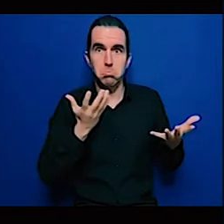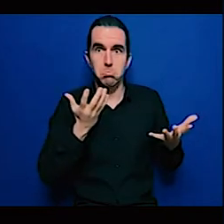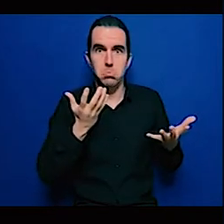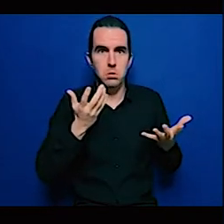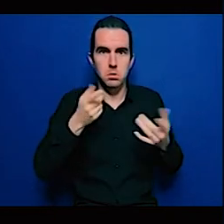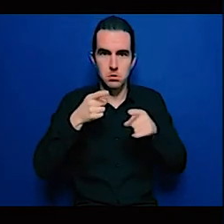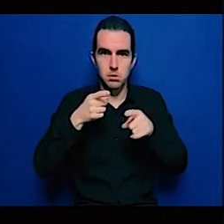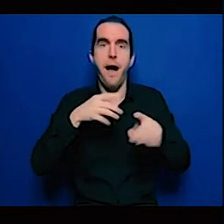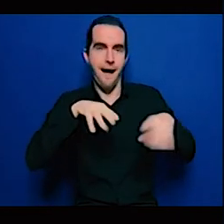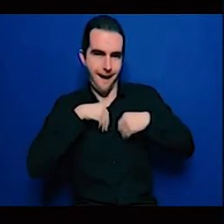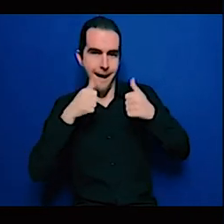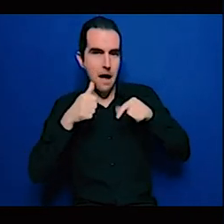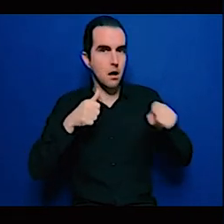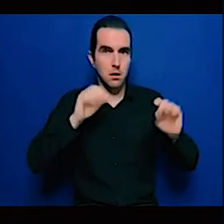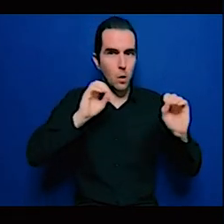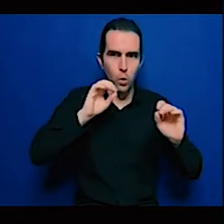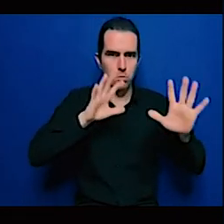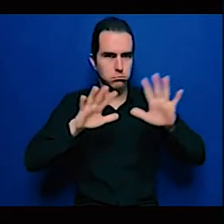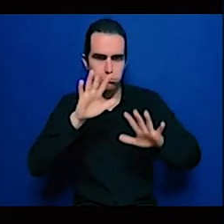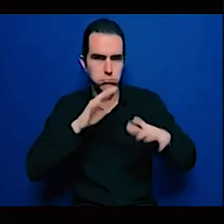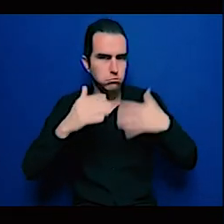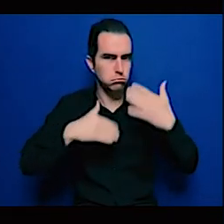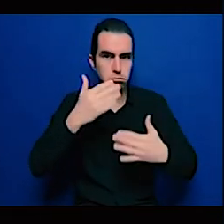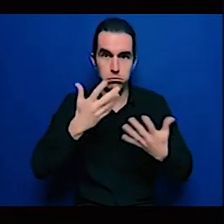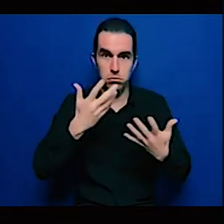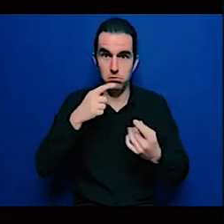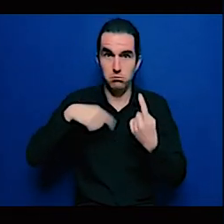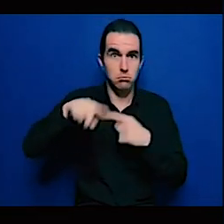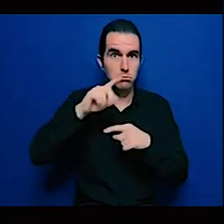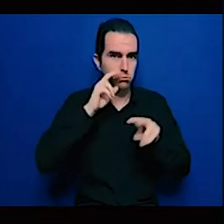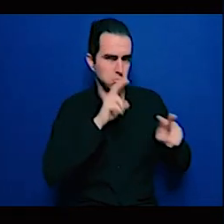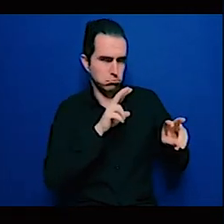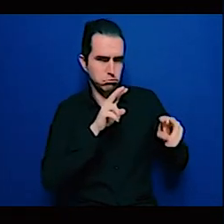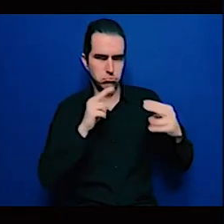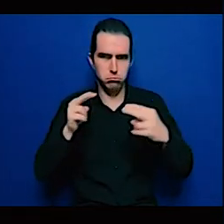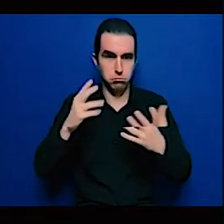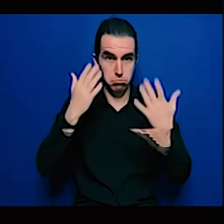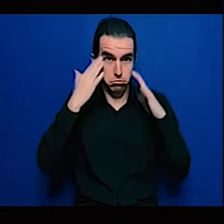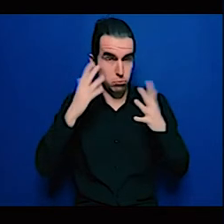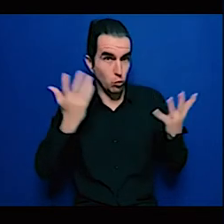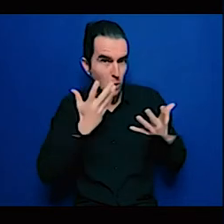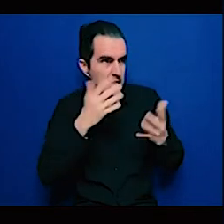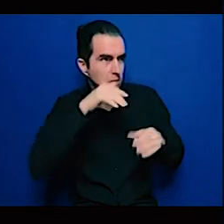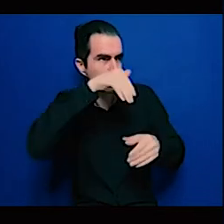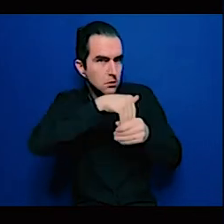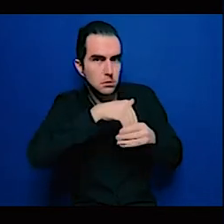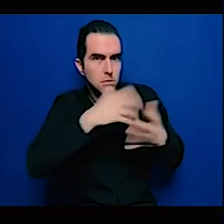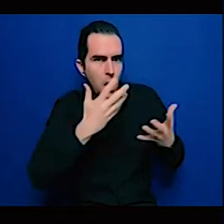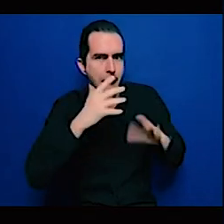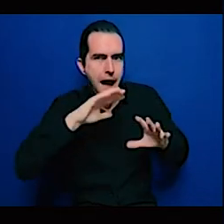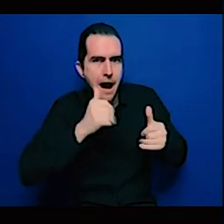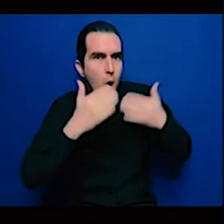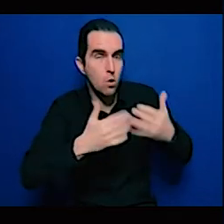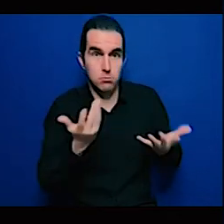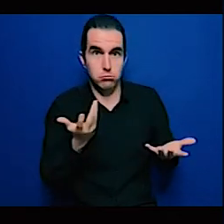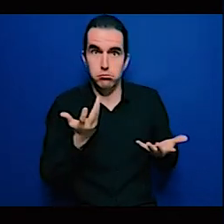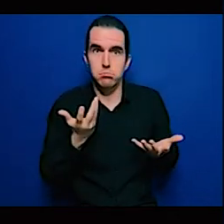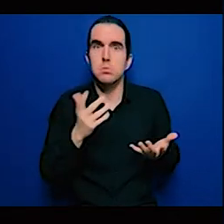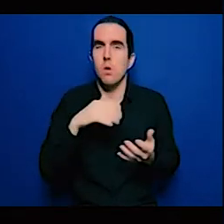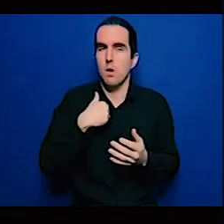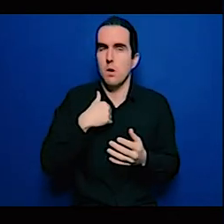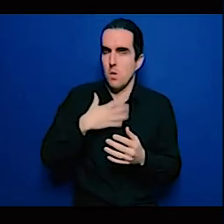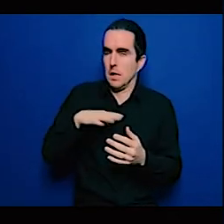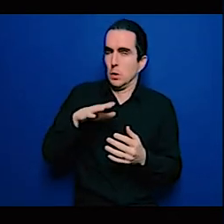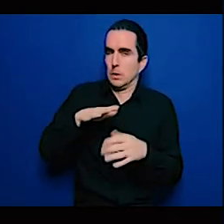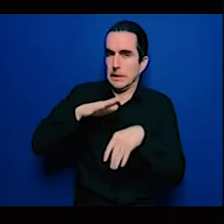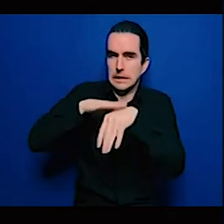they actually made available and people actually see what they are and the methodology behind it and why and you know is